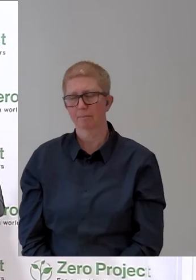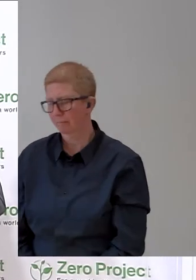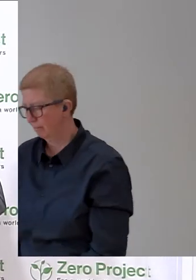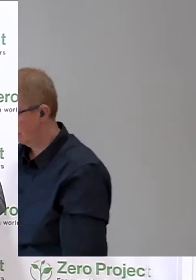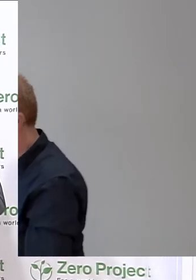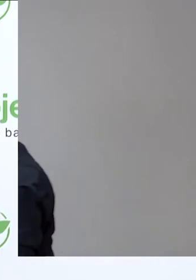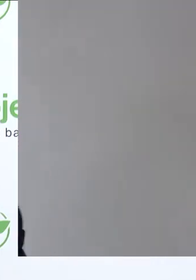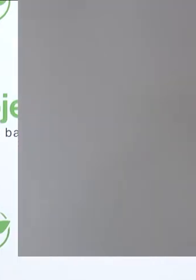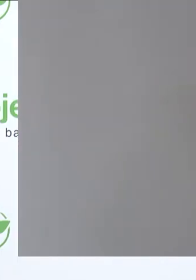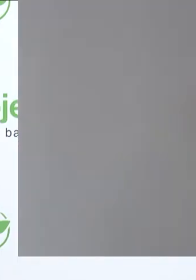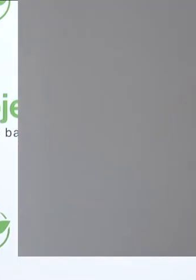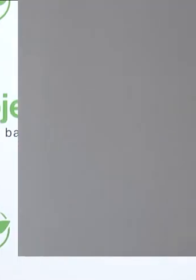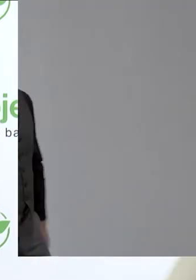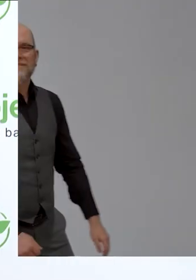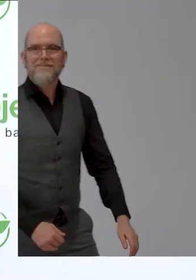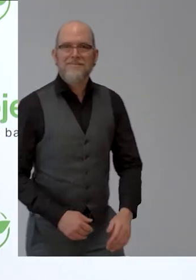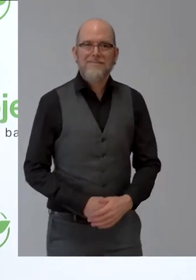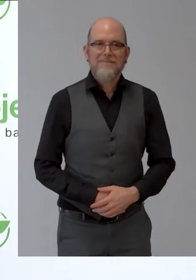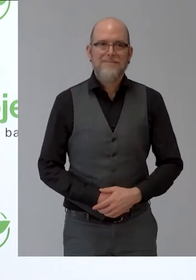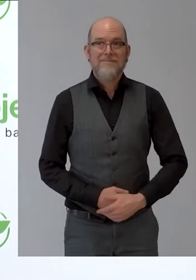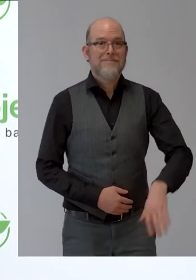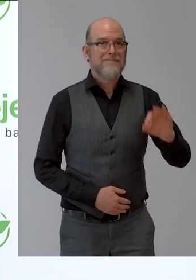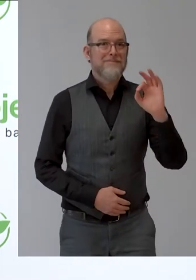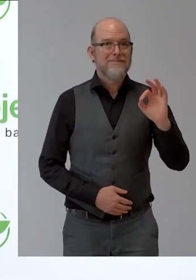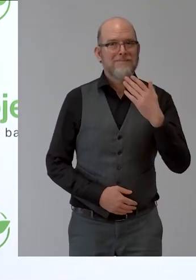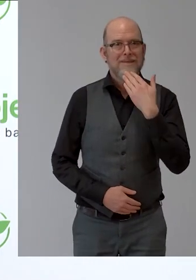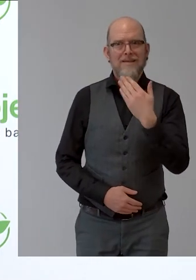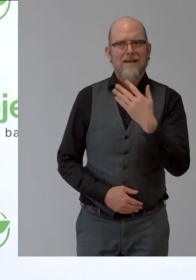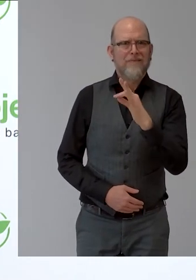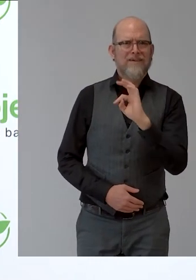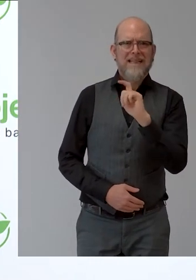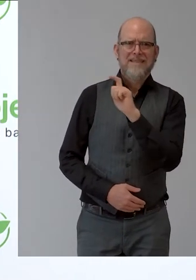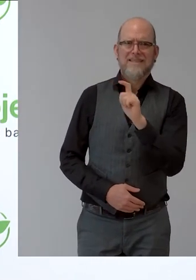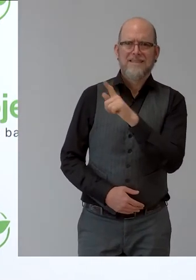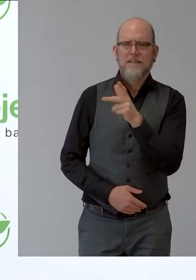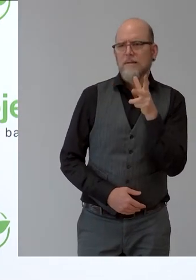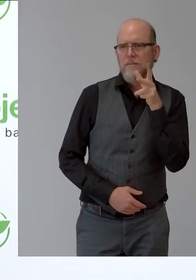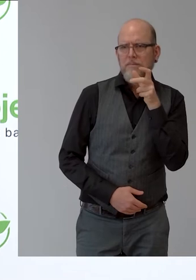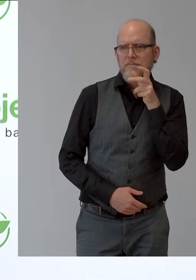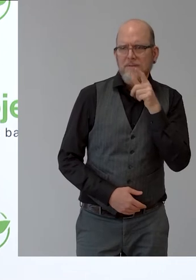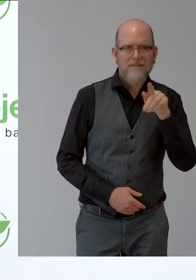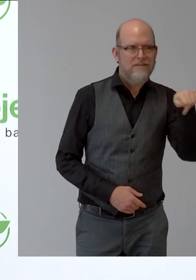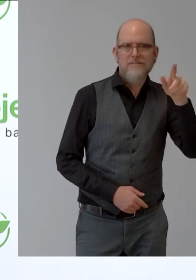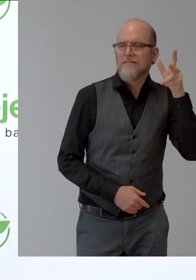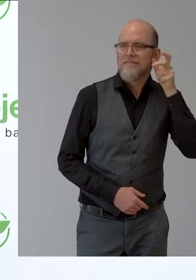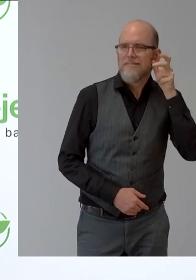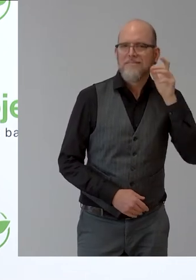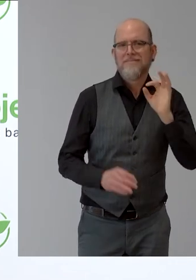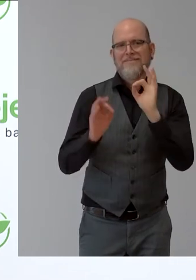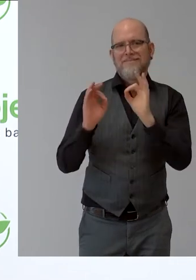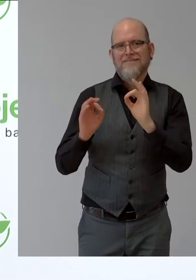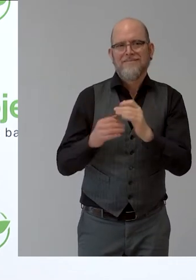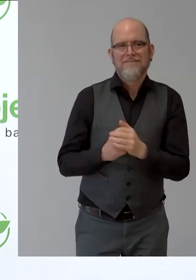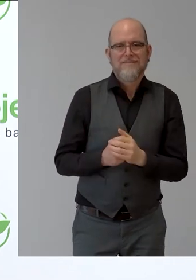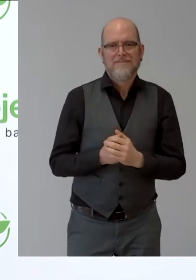Thank you Fritz for this really excellent audio description of this video. We have now Puja Mukul with us who is the director of the